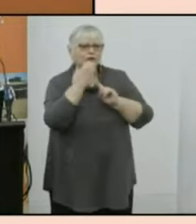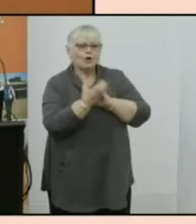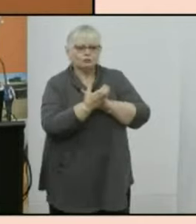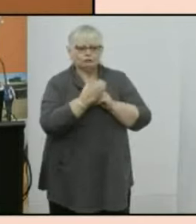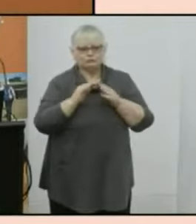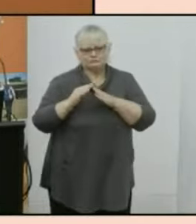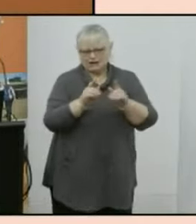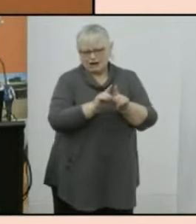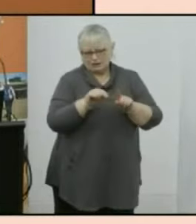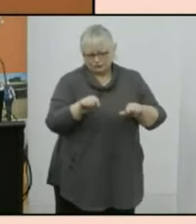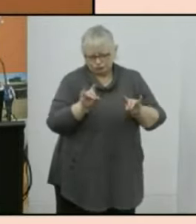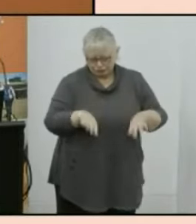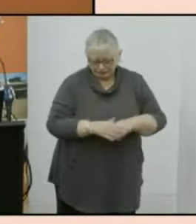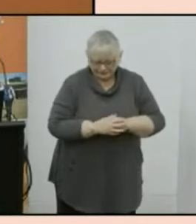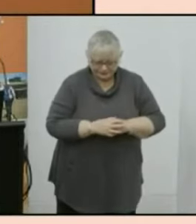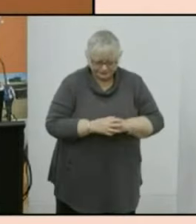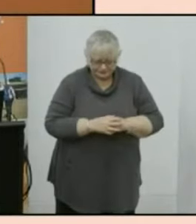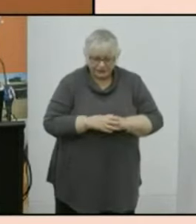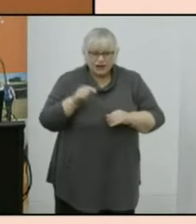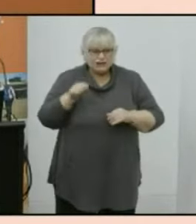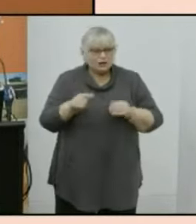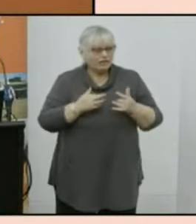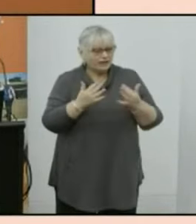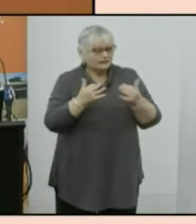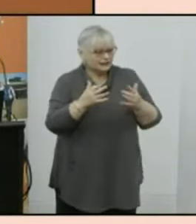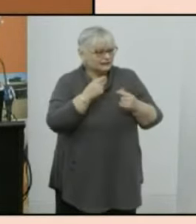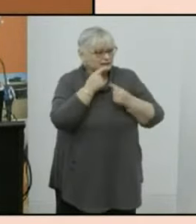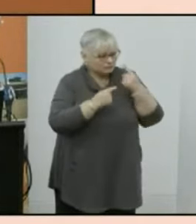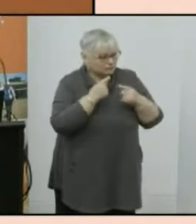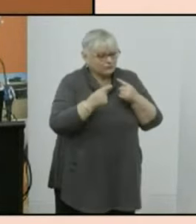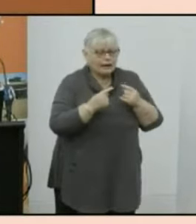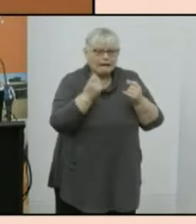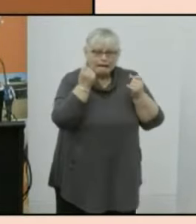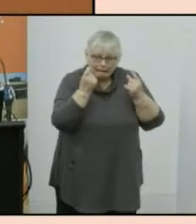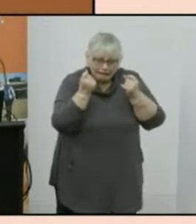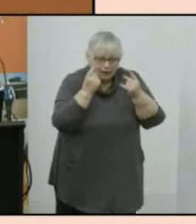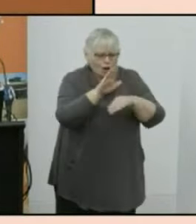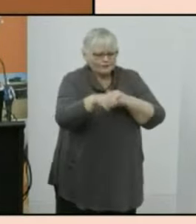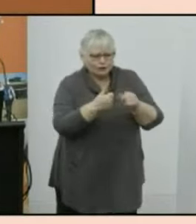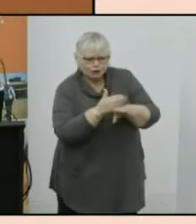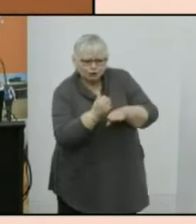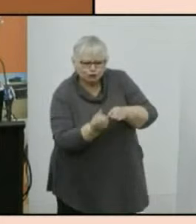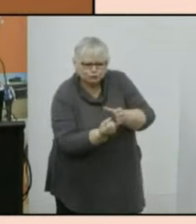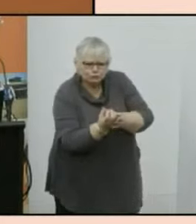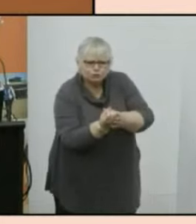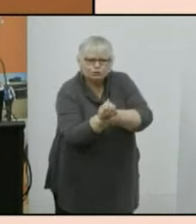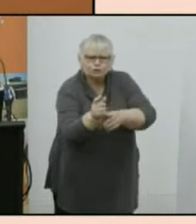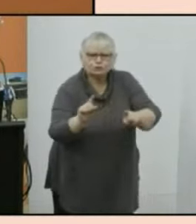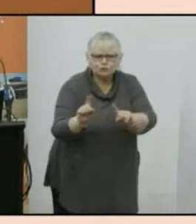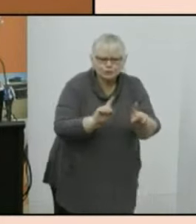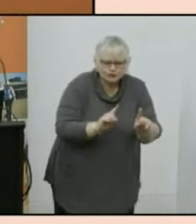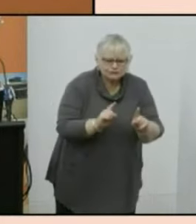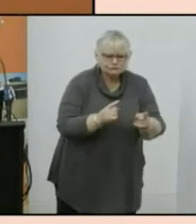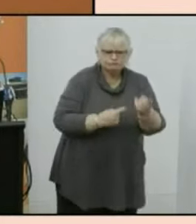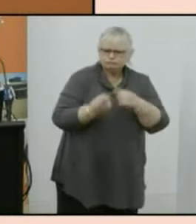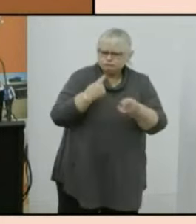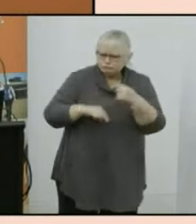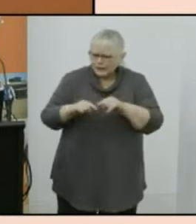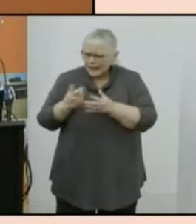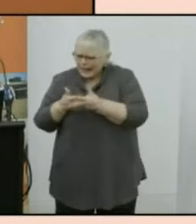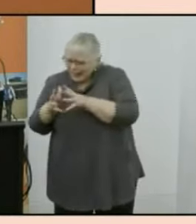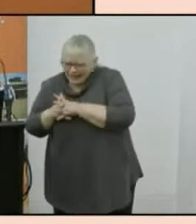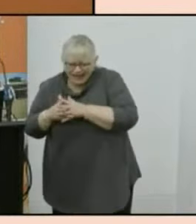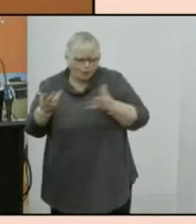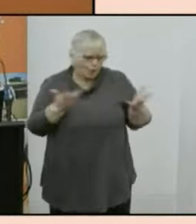census data helps us better understand emerging communities informing how and where